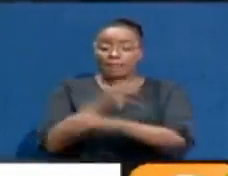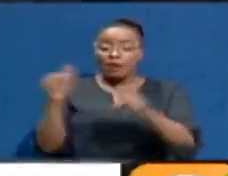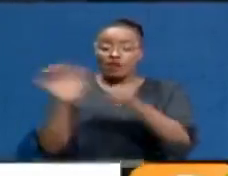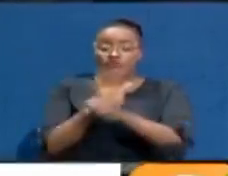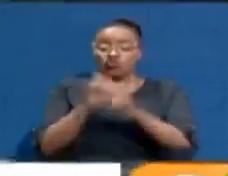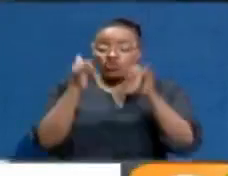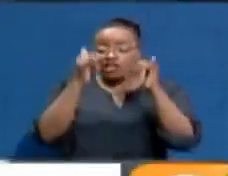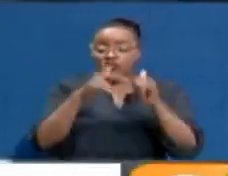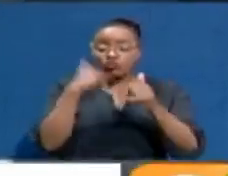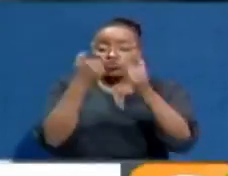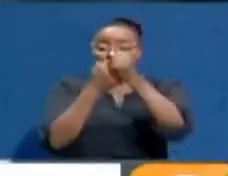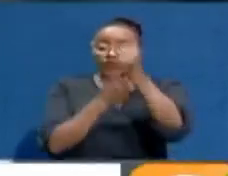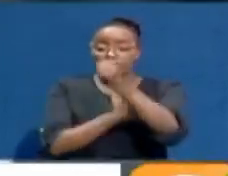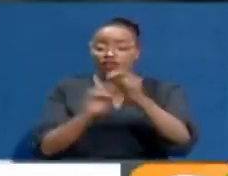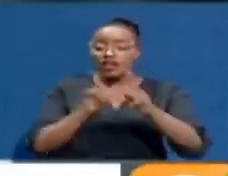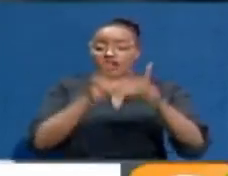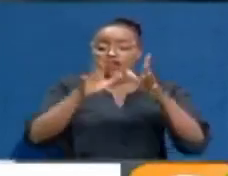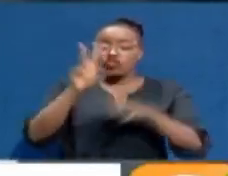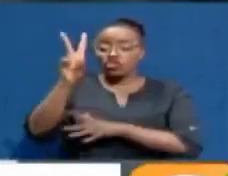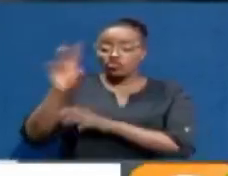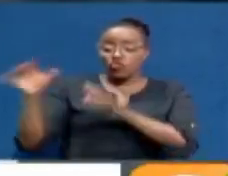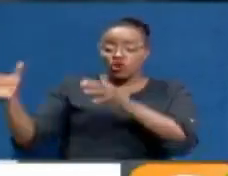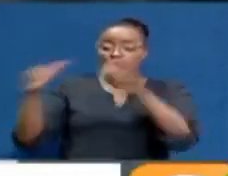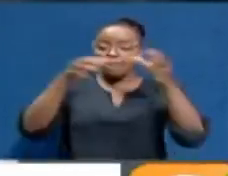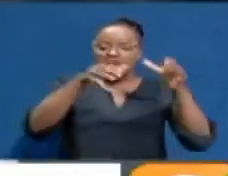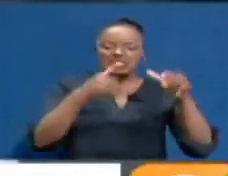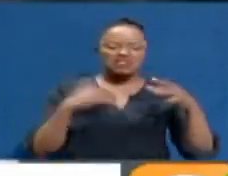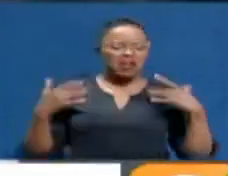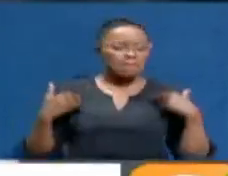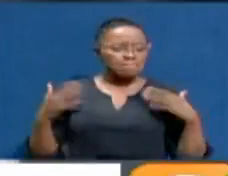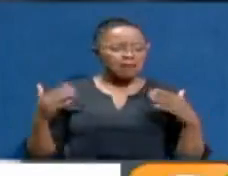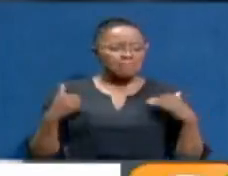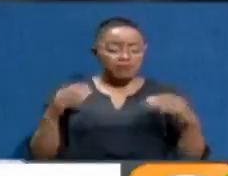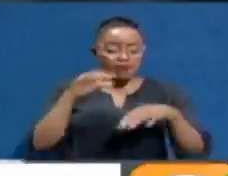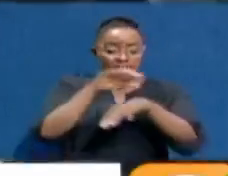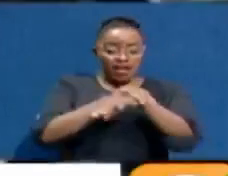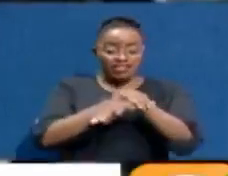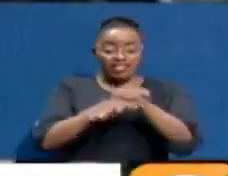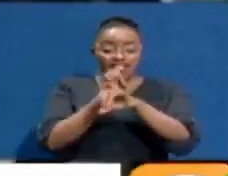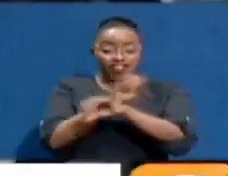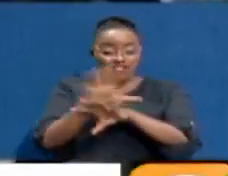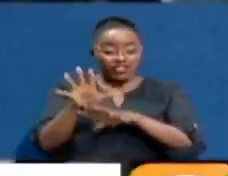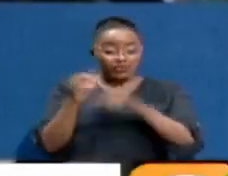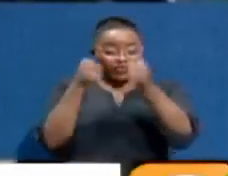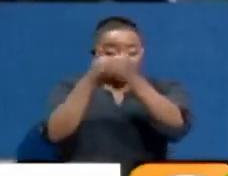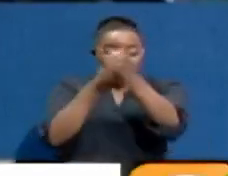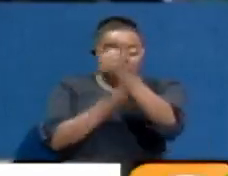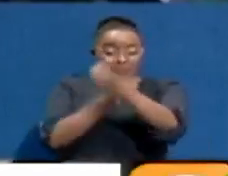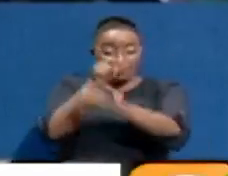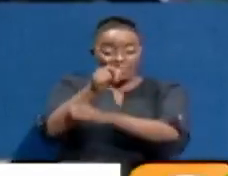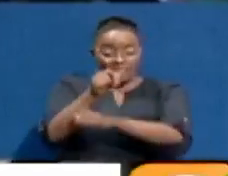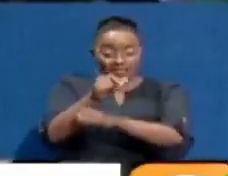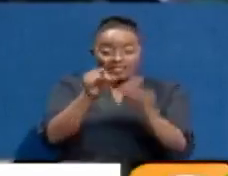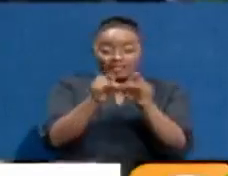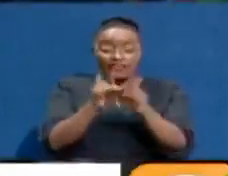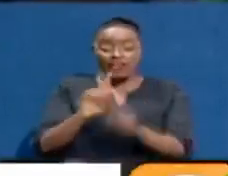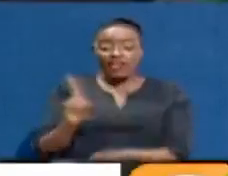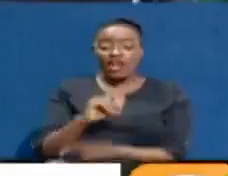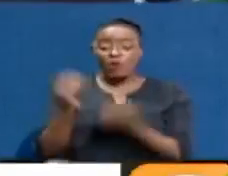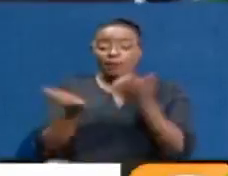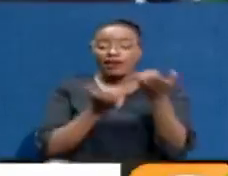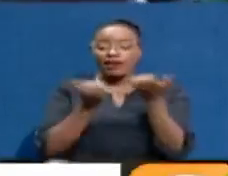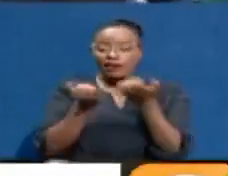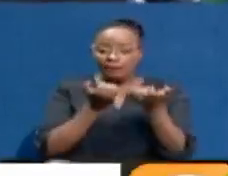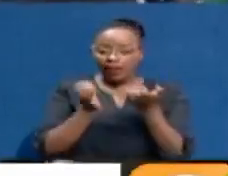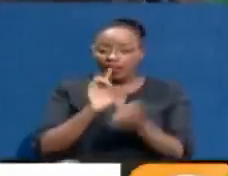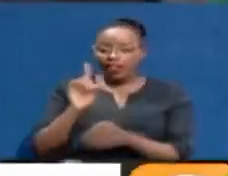individuals behind them. The directors of the two companies denied getting help to win the tenders. Ironically, Nairobi Enterprises Limited, a